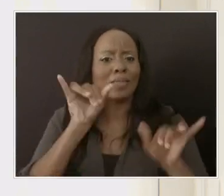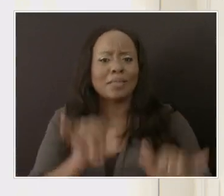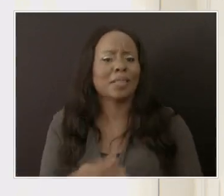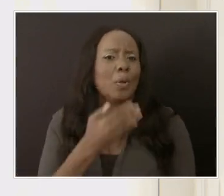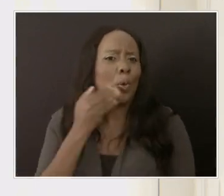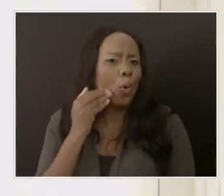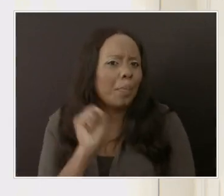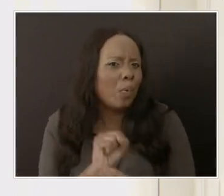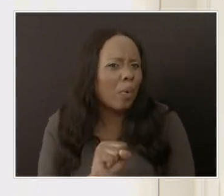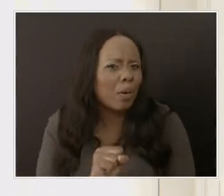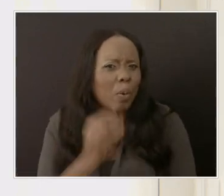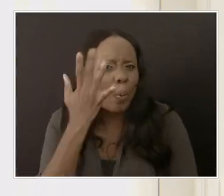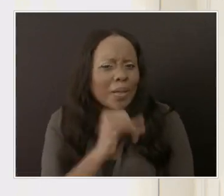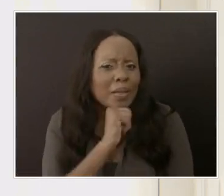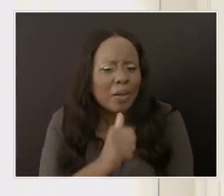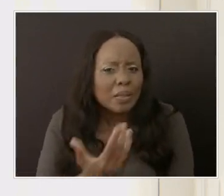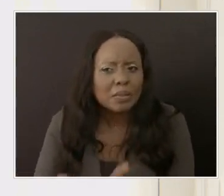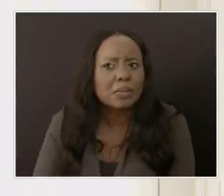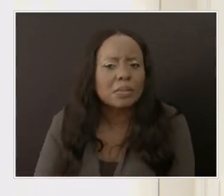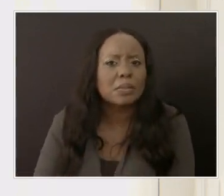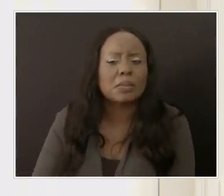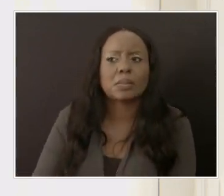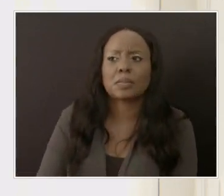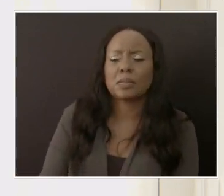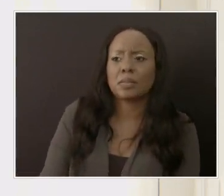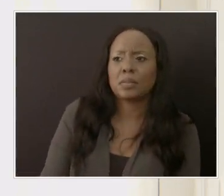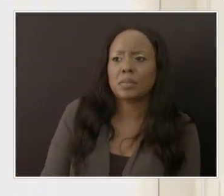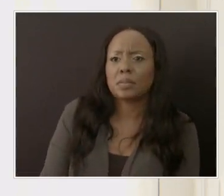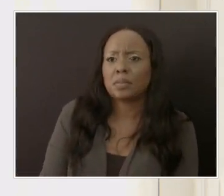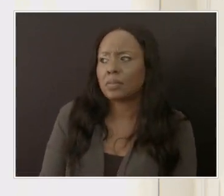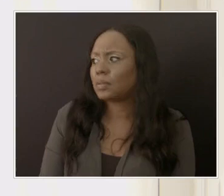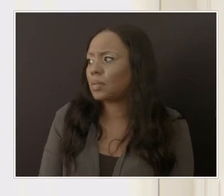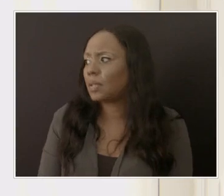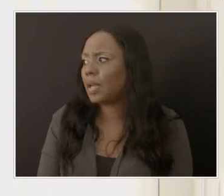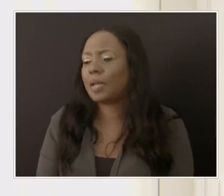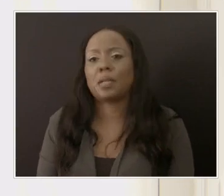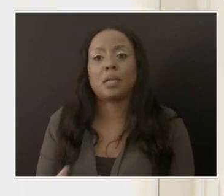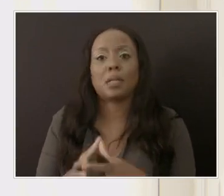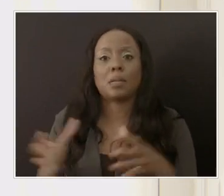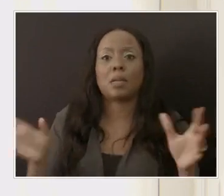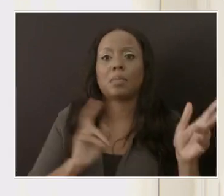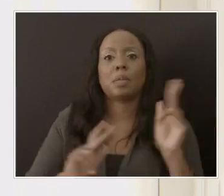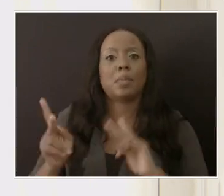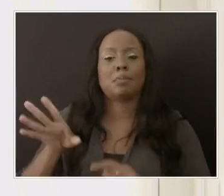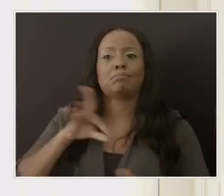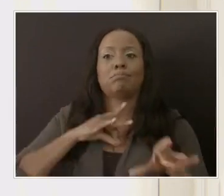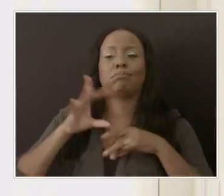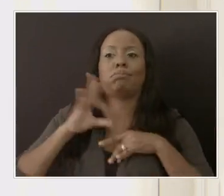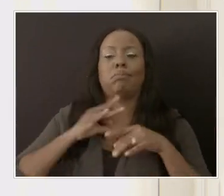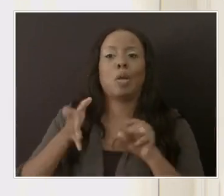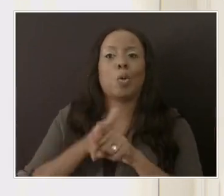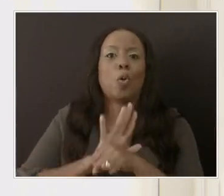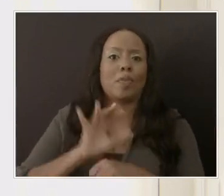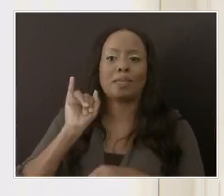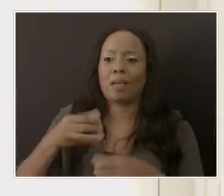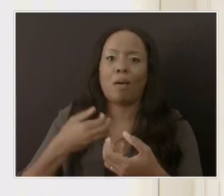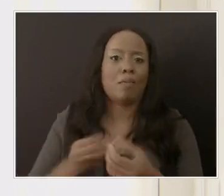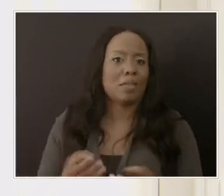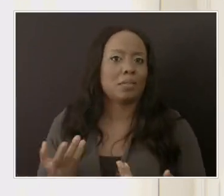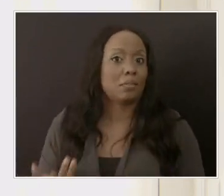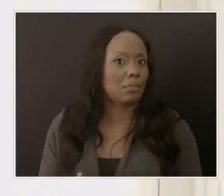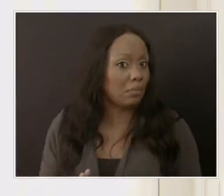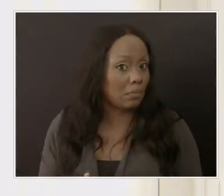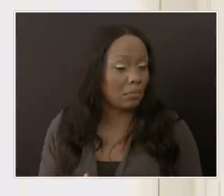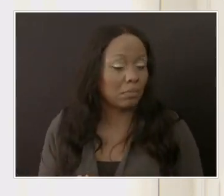staff? Let me add that there were numerous cases of COVID in this particular office. How do you respond to that? Because it